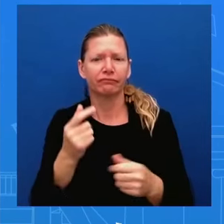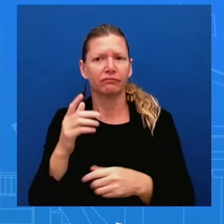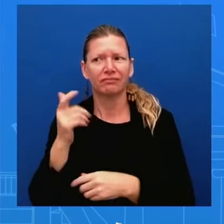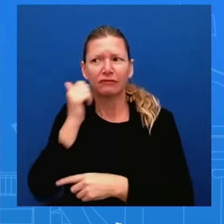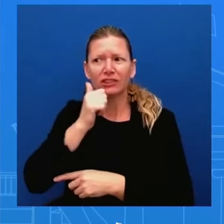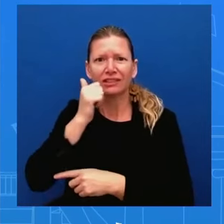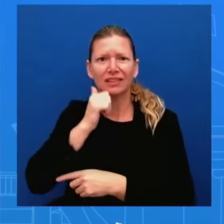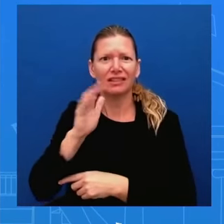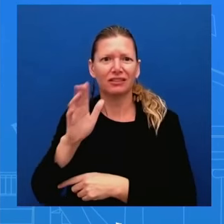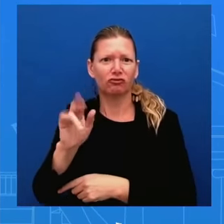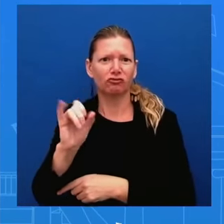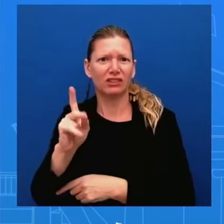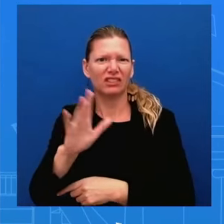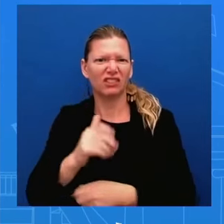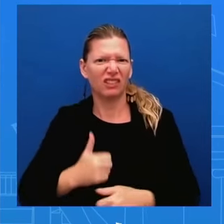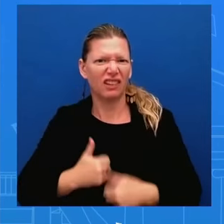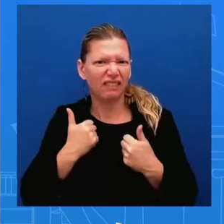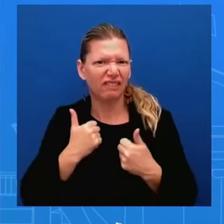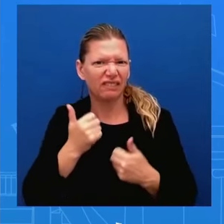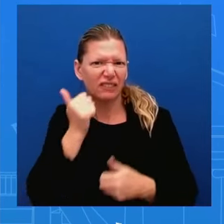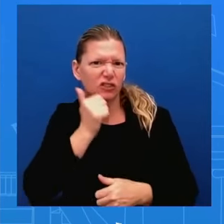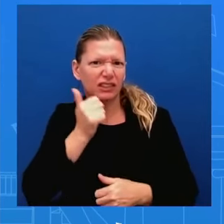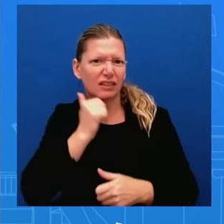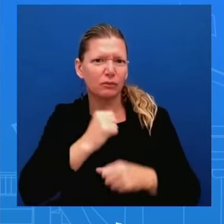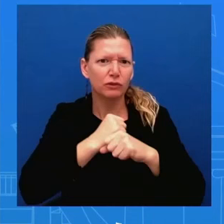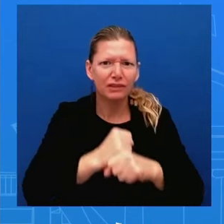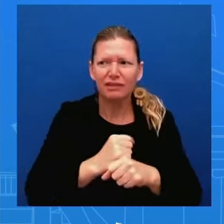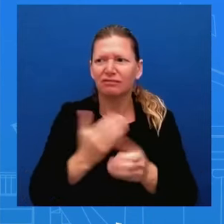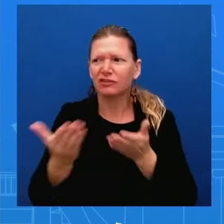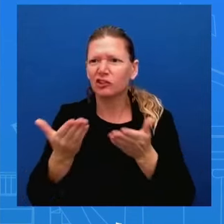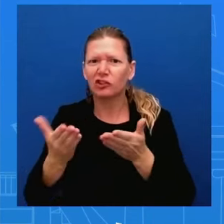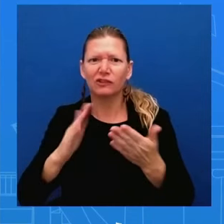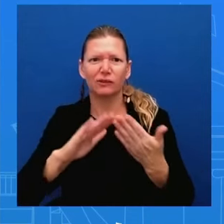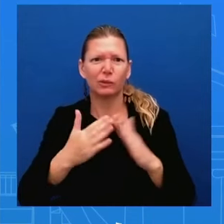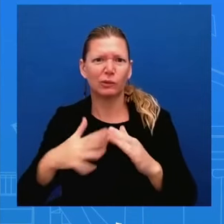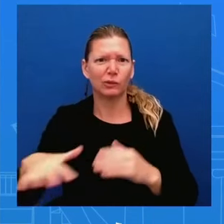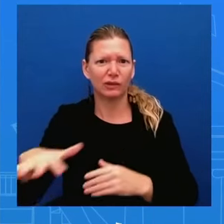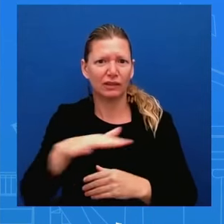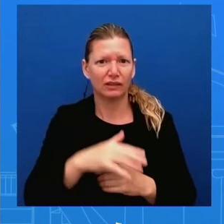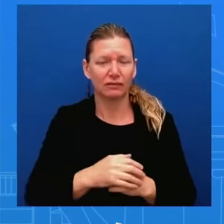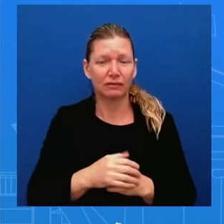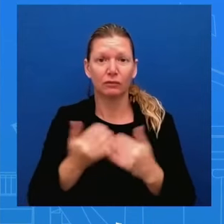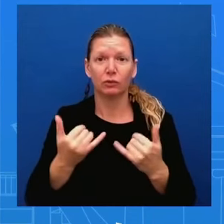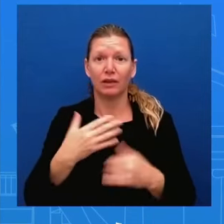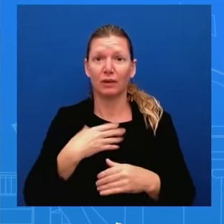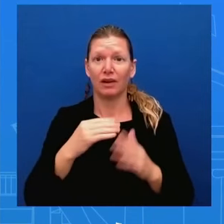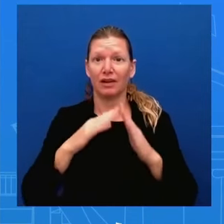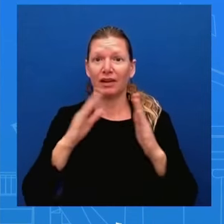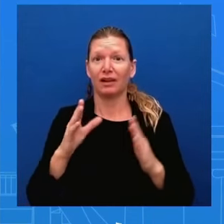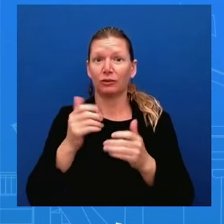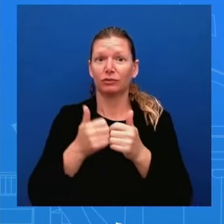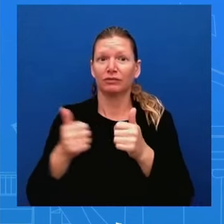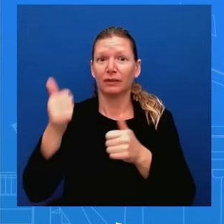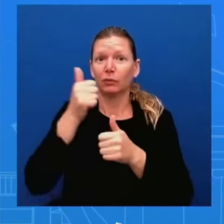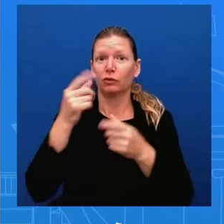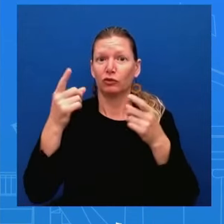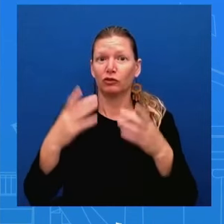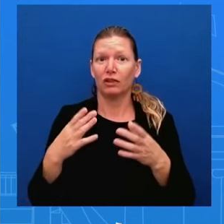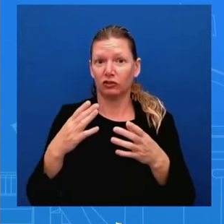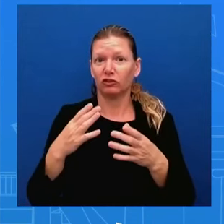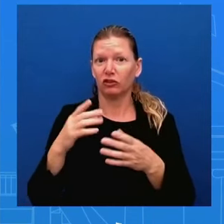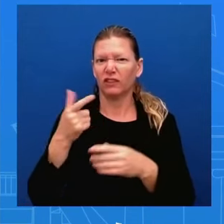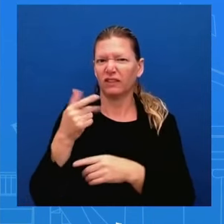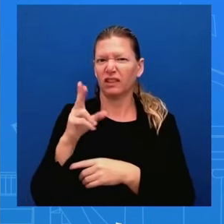today white house deputy director of office of gun violence prevention gregory jackson will join families of the